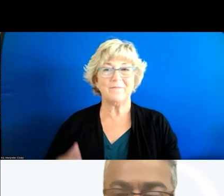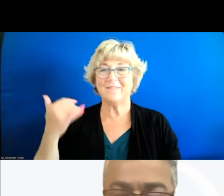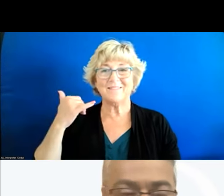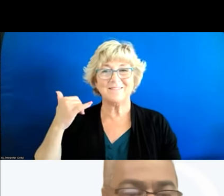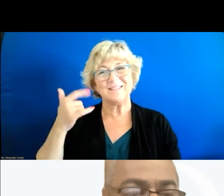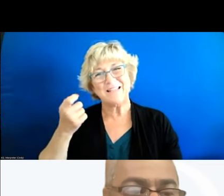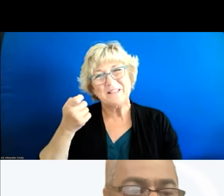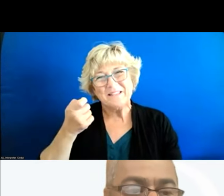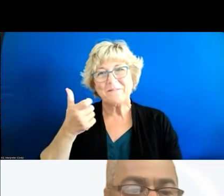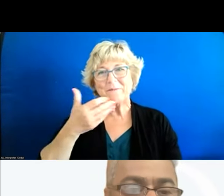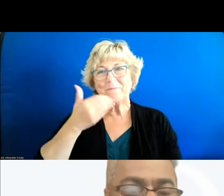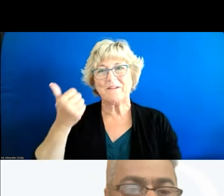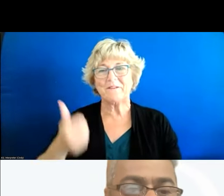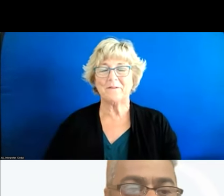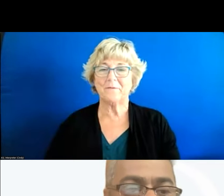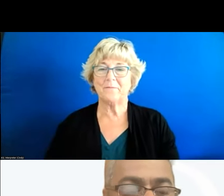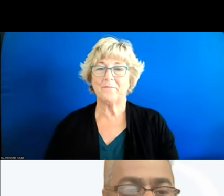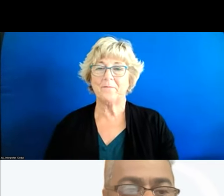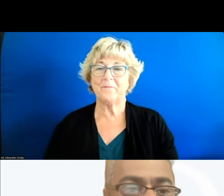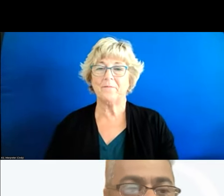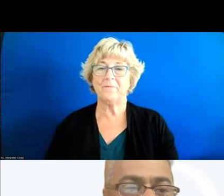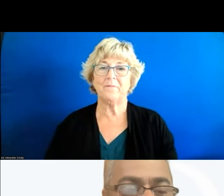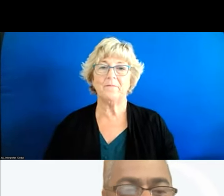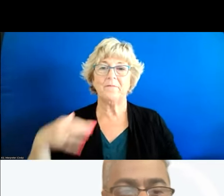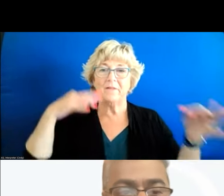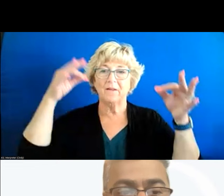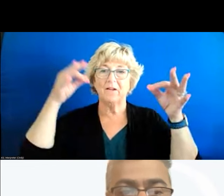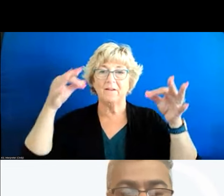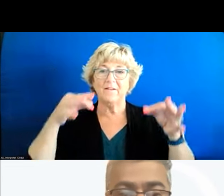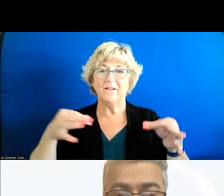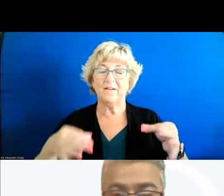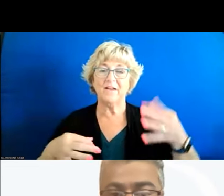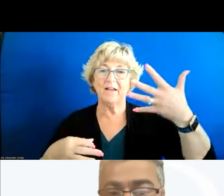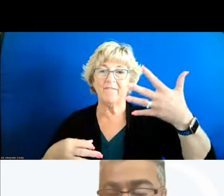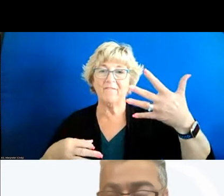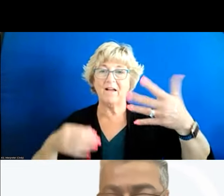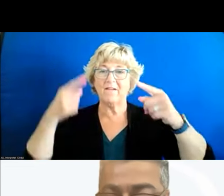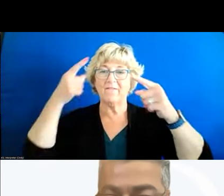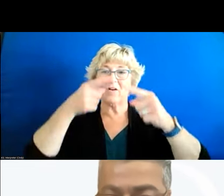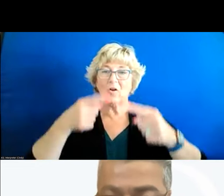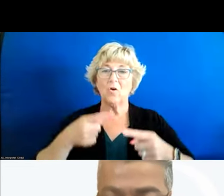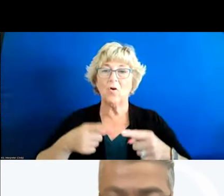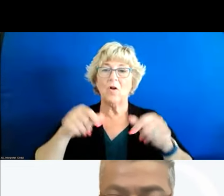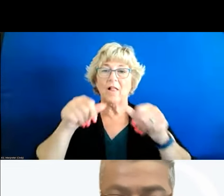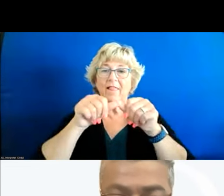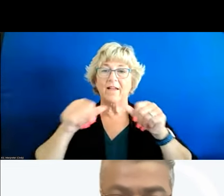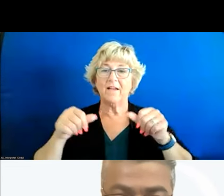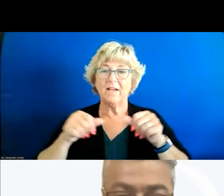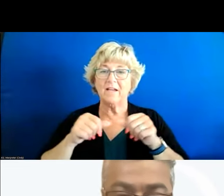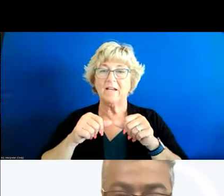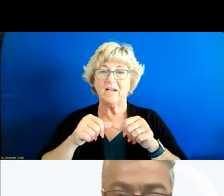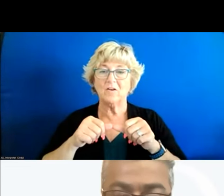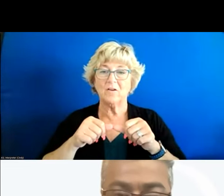it's better okay so i'm going to walk us through you know the five goal areas and i've picked um you know some key